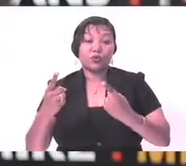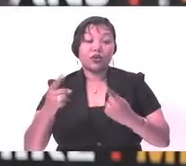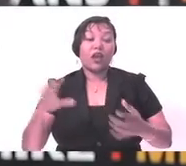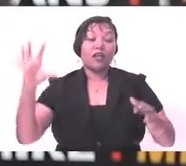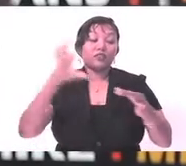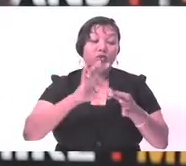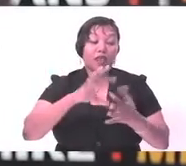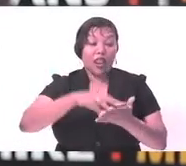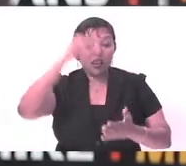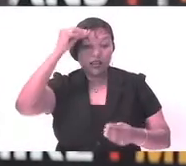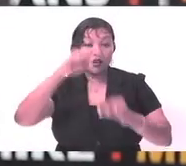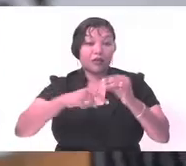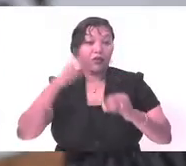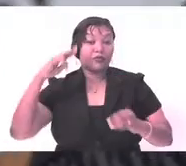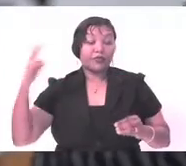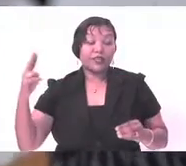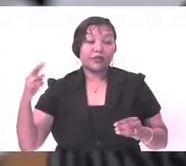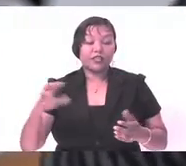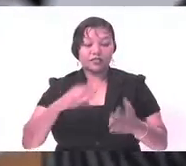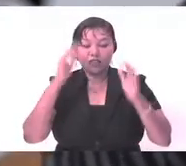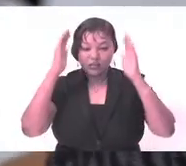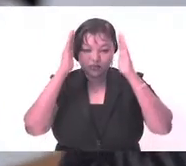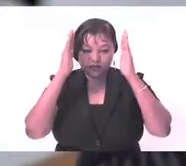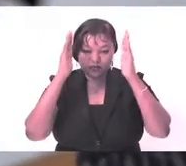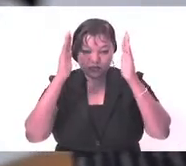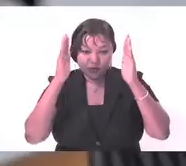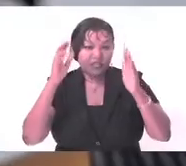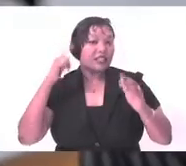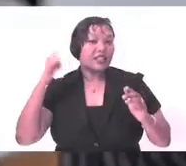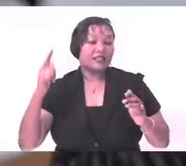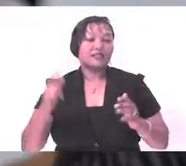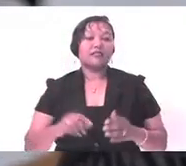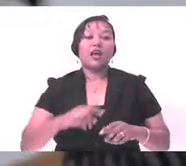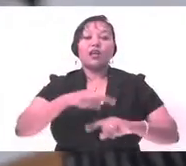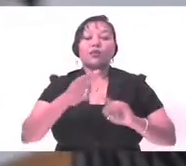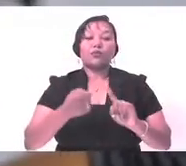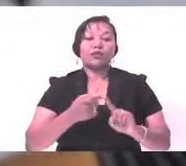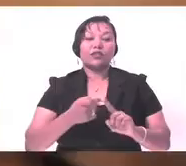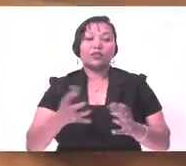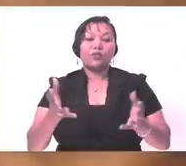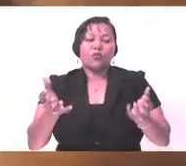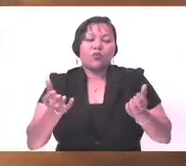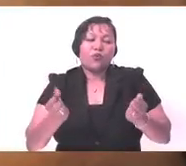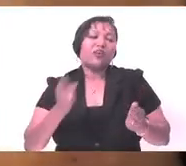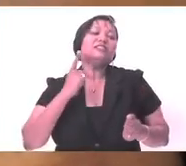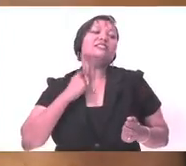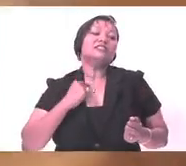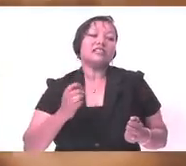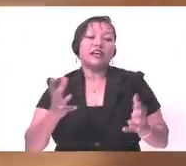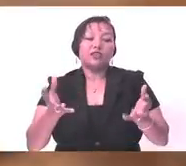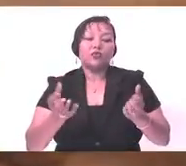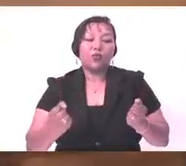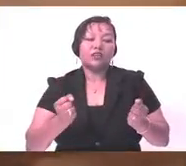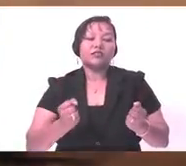to. I never went to university to study, you know, the radio, the music, that kind of thing. I just listened. And once you, you know, have the urge and the